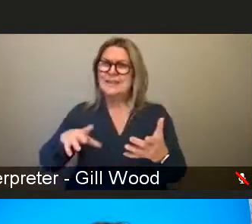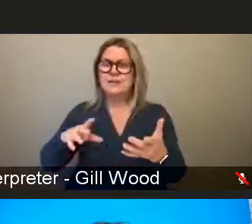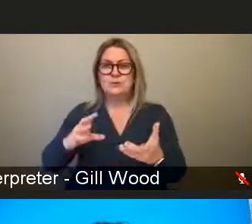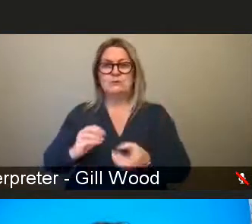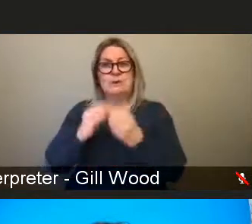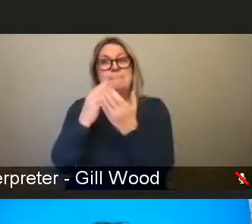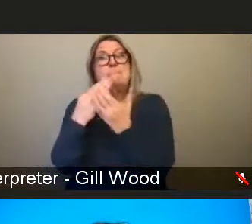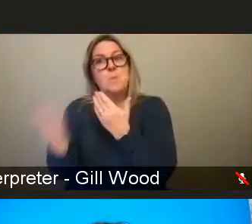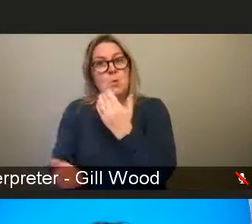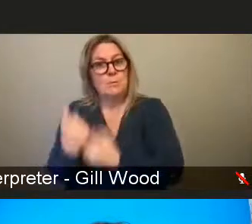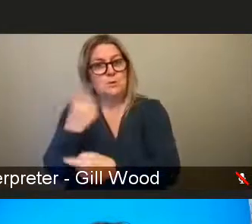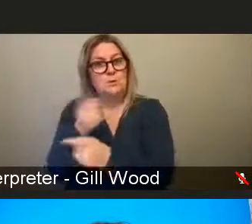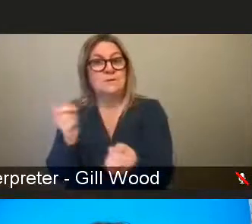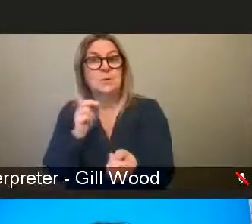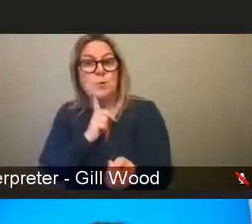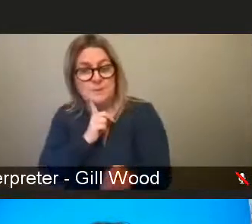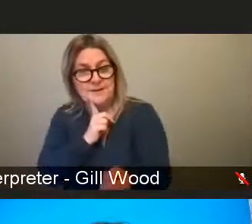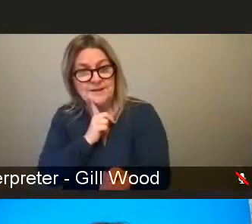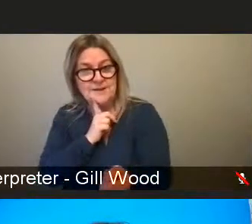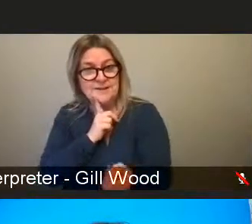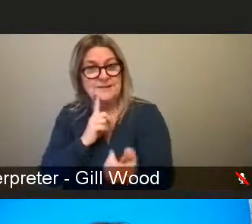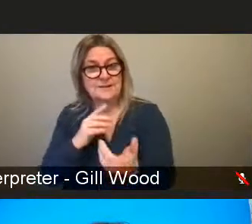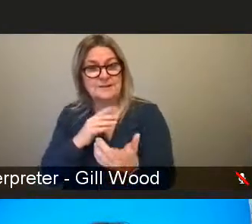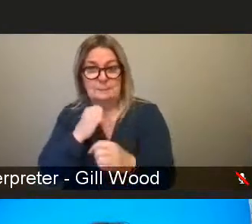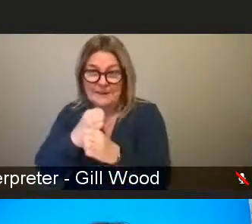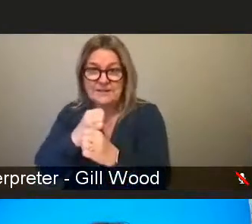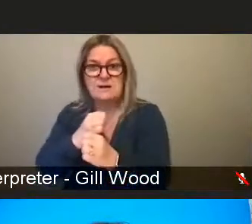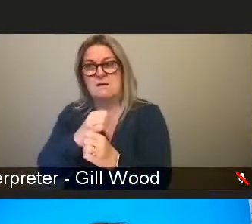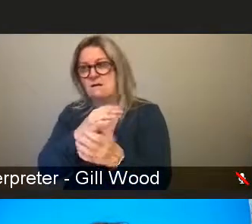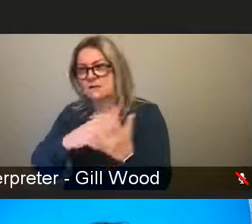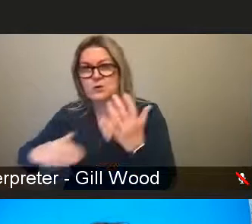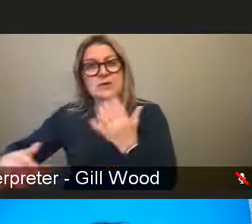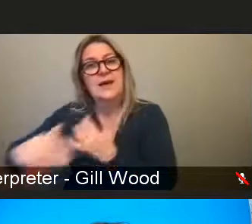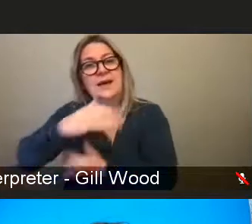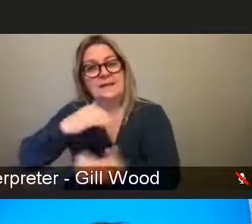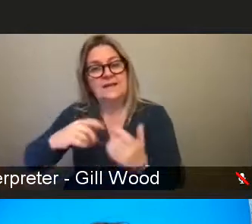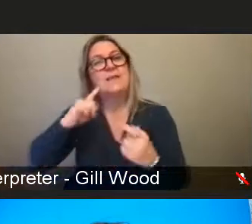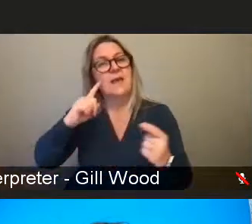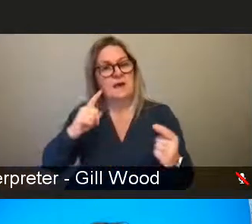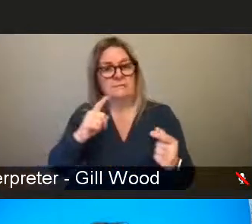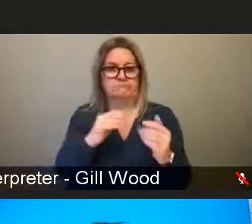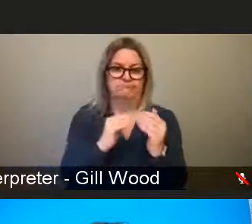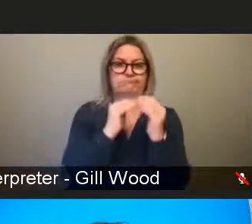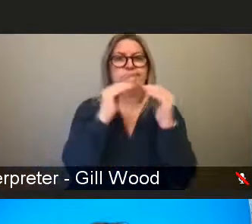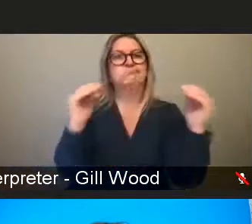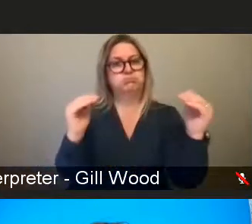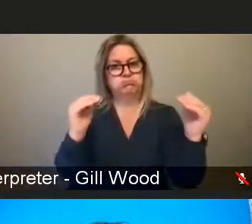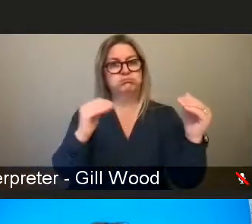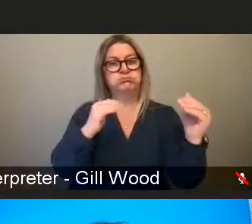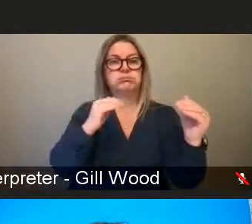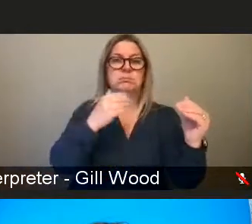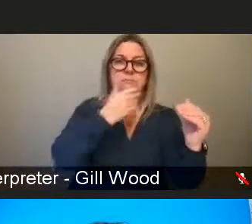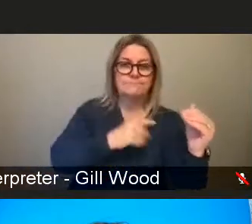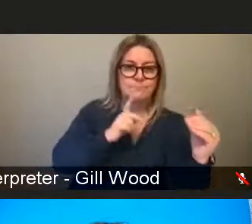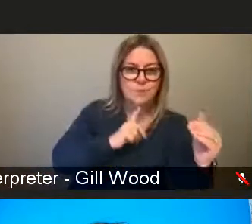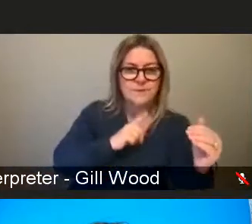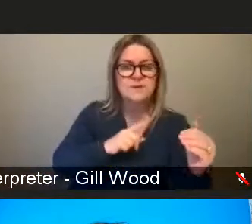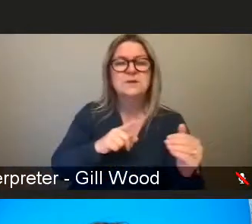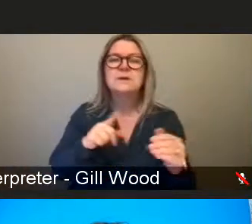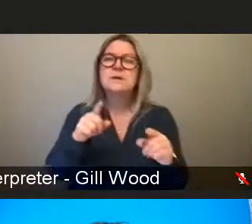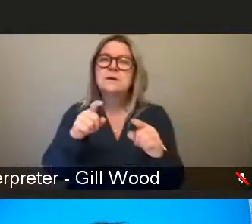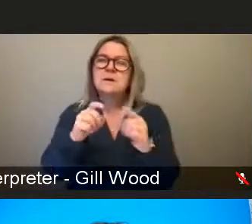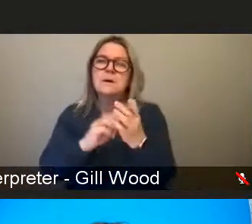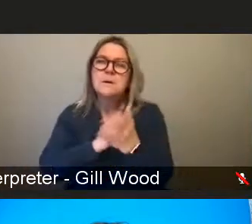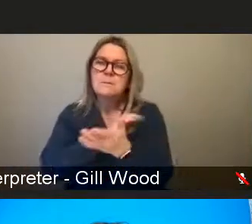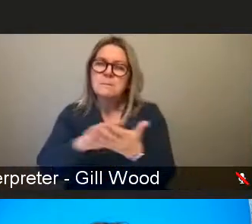the other thing that I think is quite important and this relates again Marcia made me think of this by talking about the online environment as